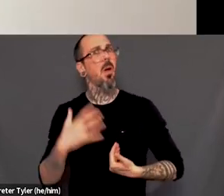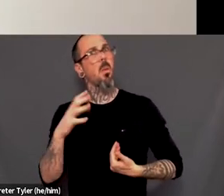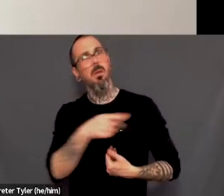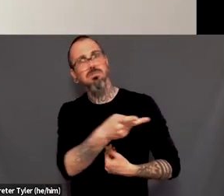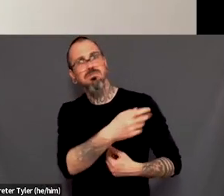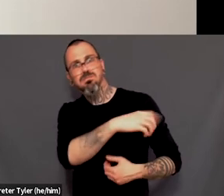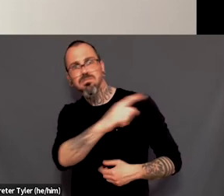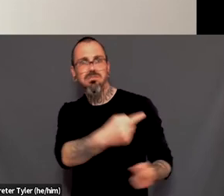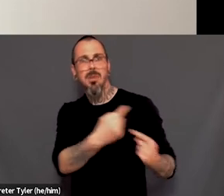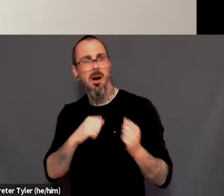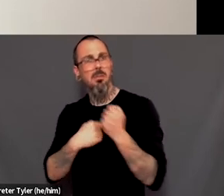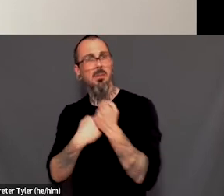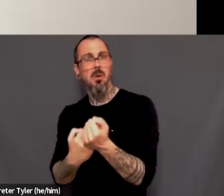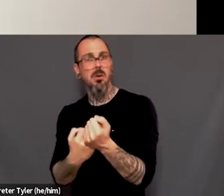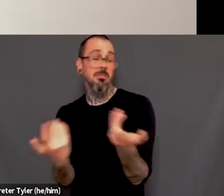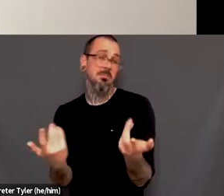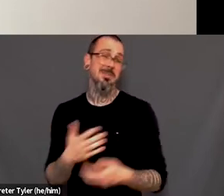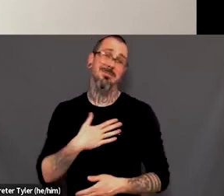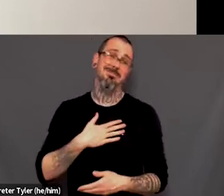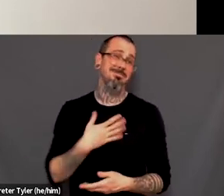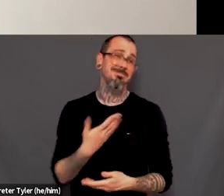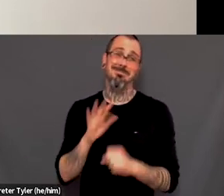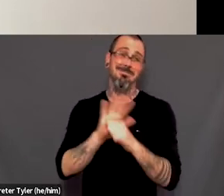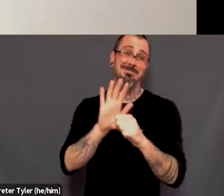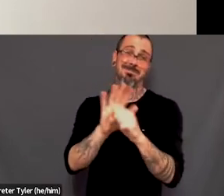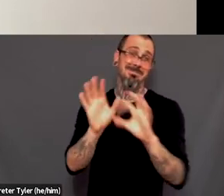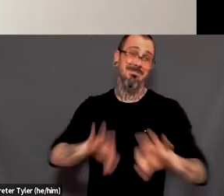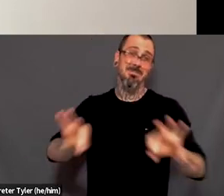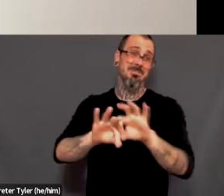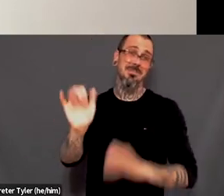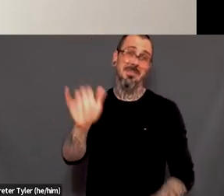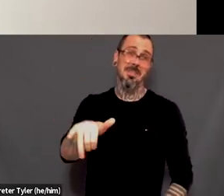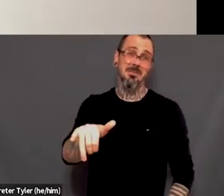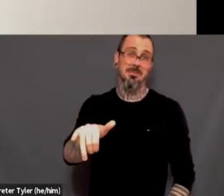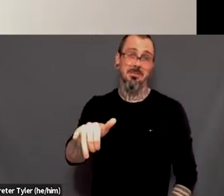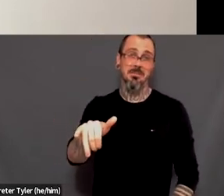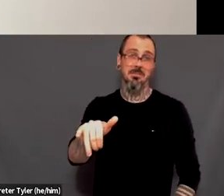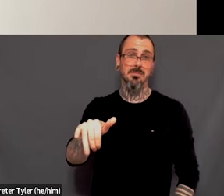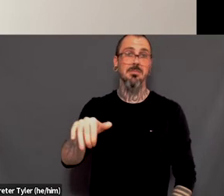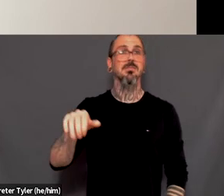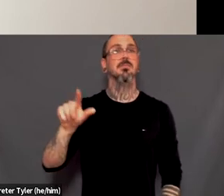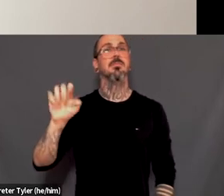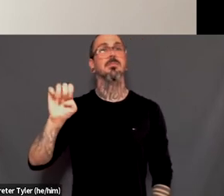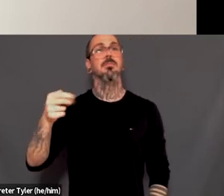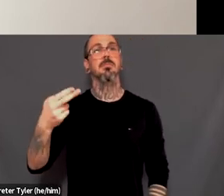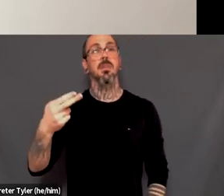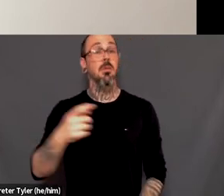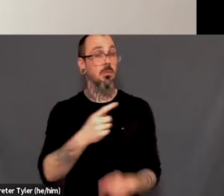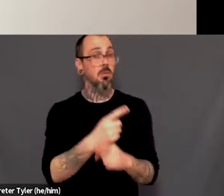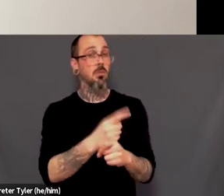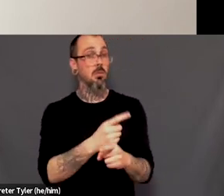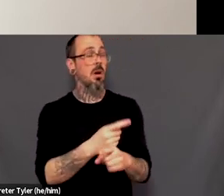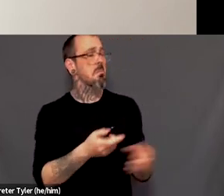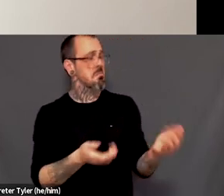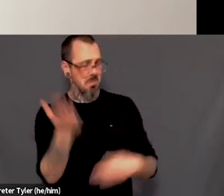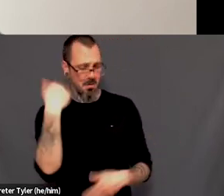Yeah, I really agree. mean, I think, and you made a good point when you were speaking before Caitlin about self-advocacy, which often people don't even realize